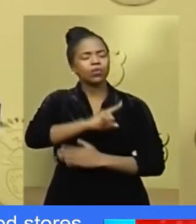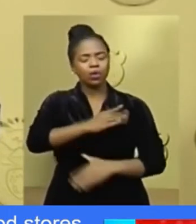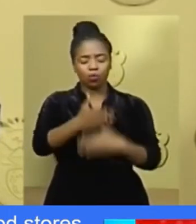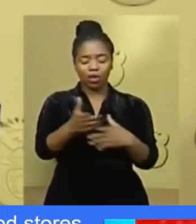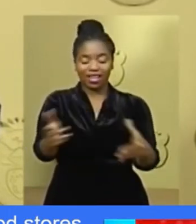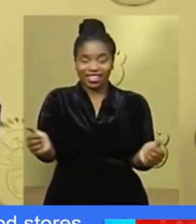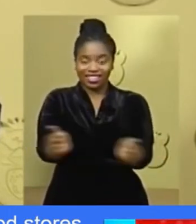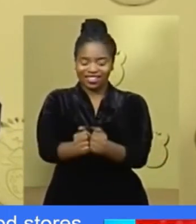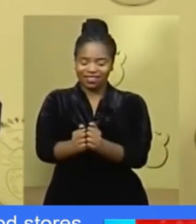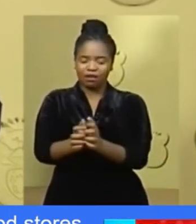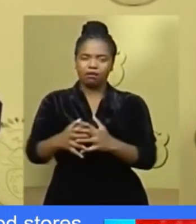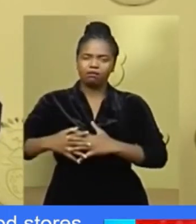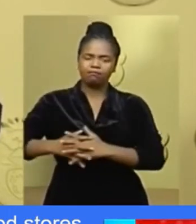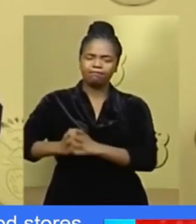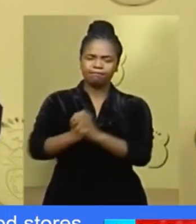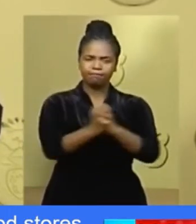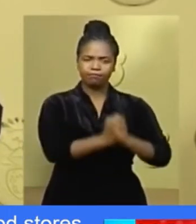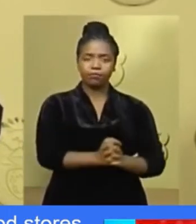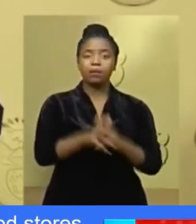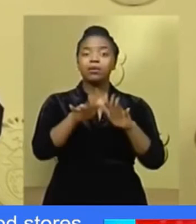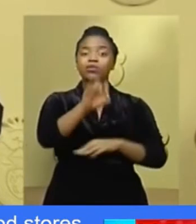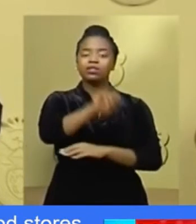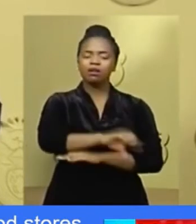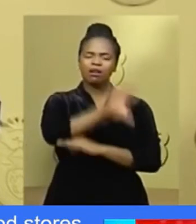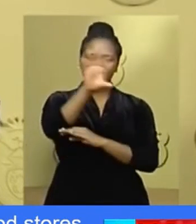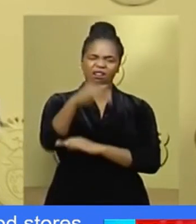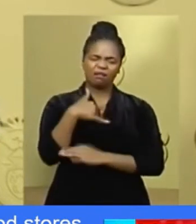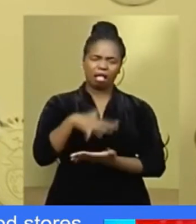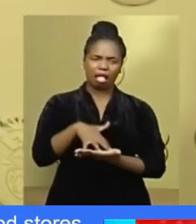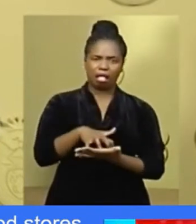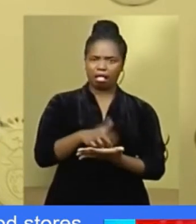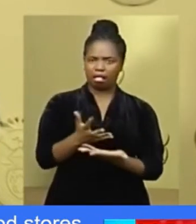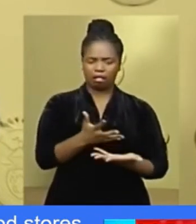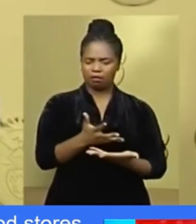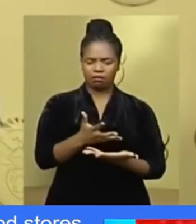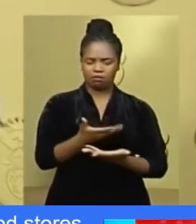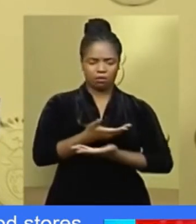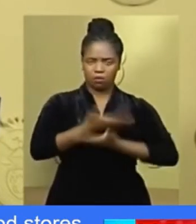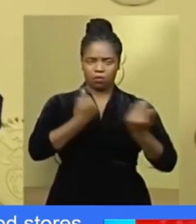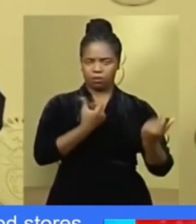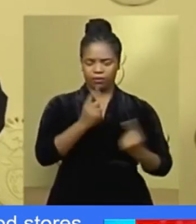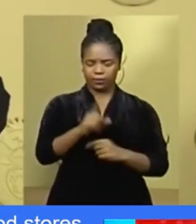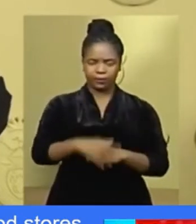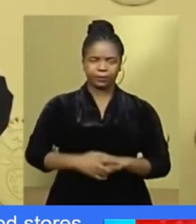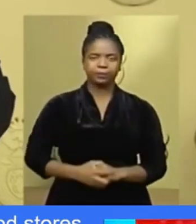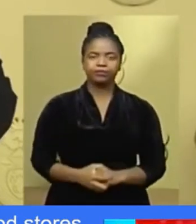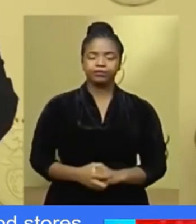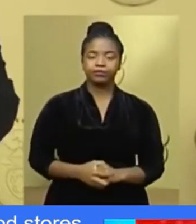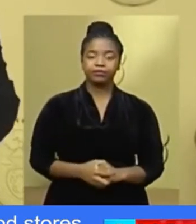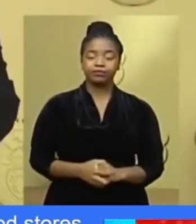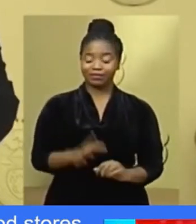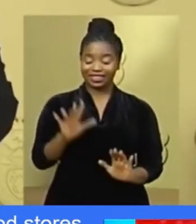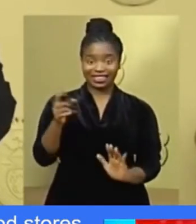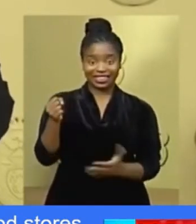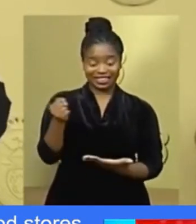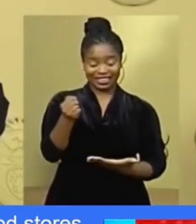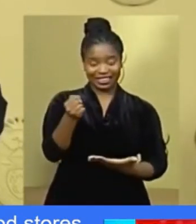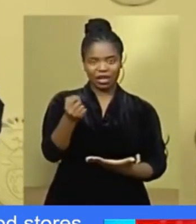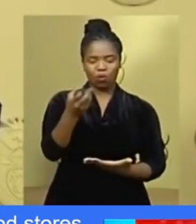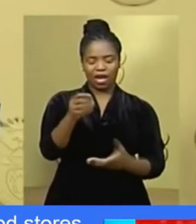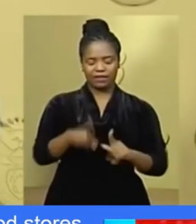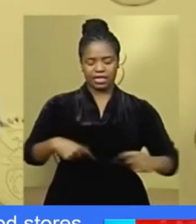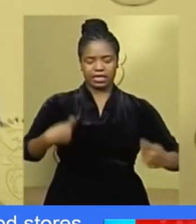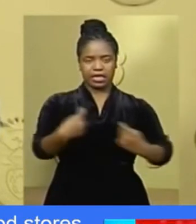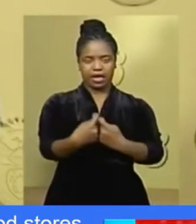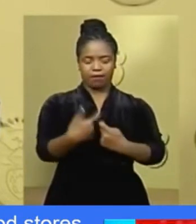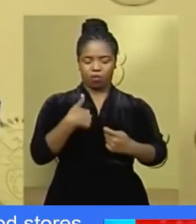with South Africans who are vulnerable. The fund will be administered by a reputable team of